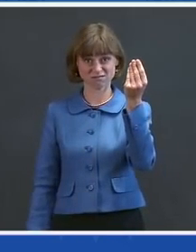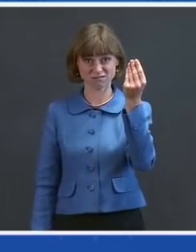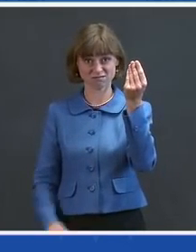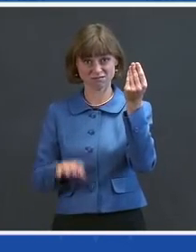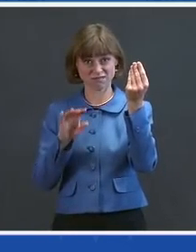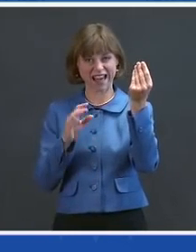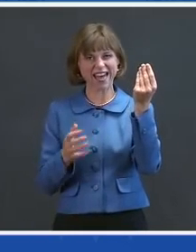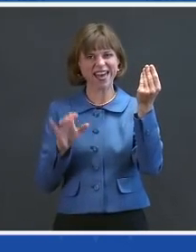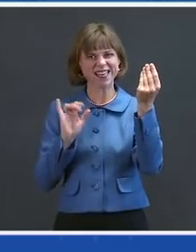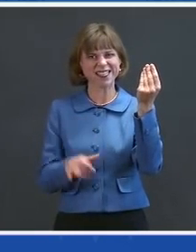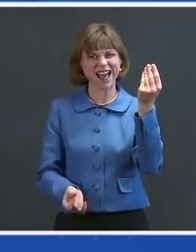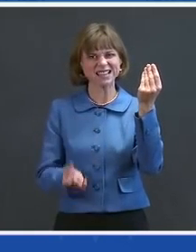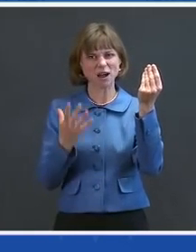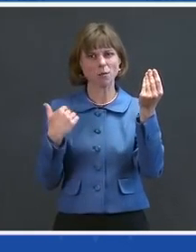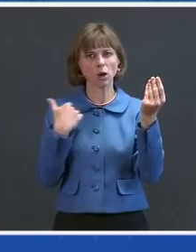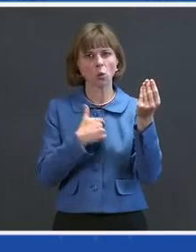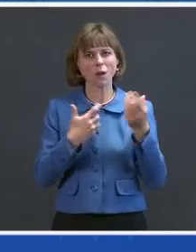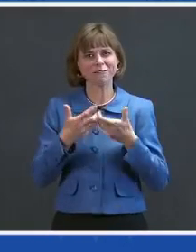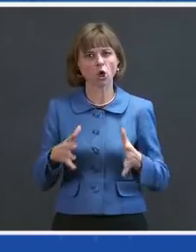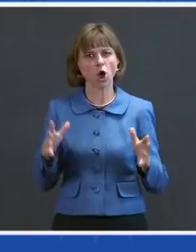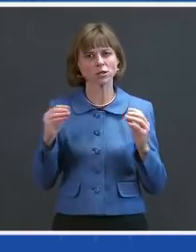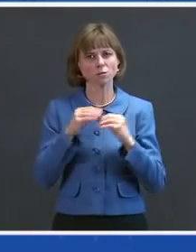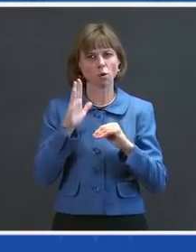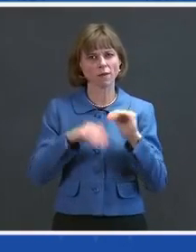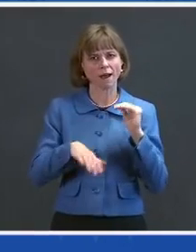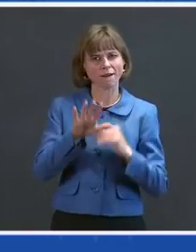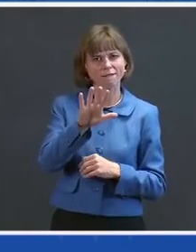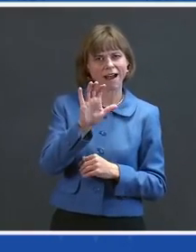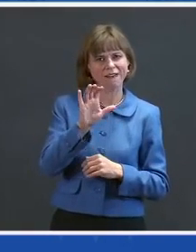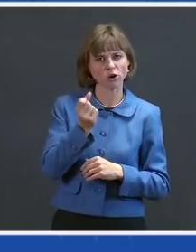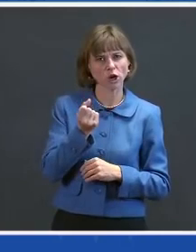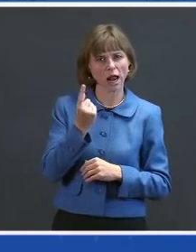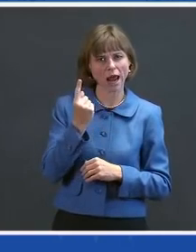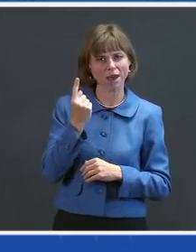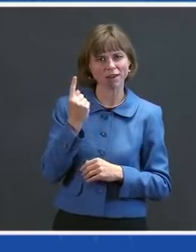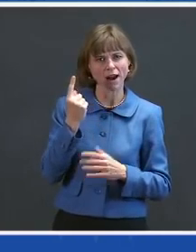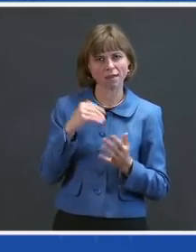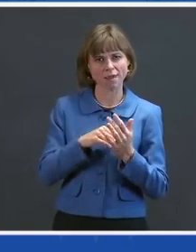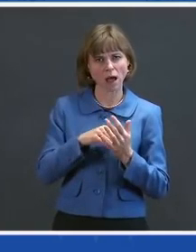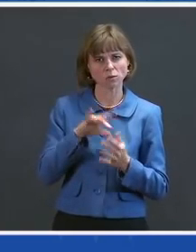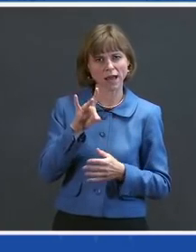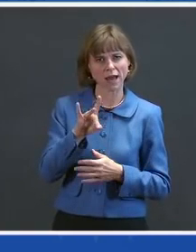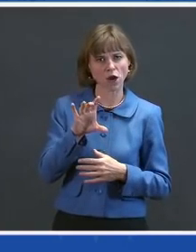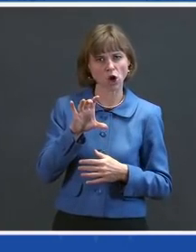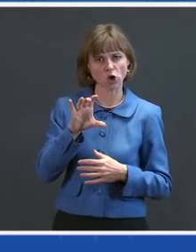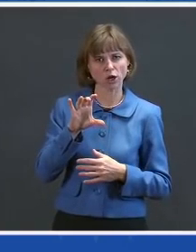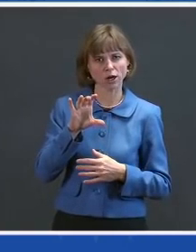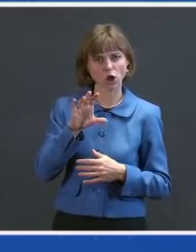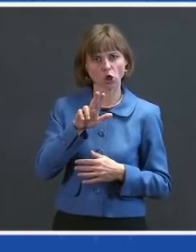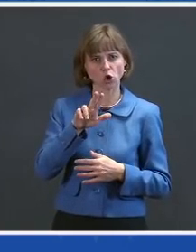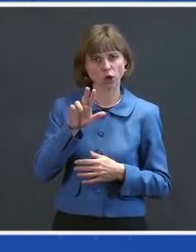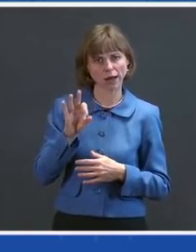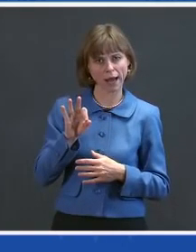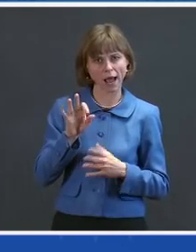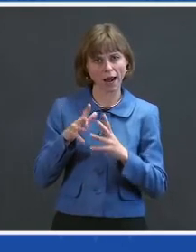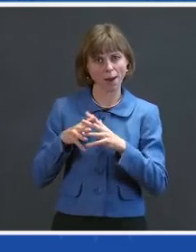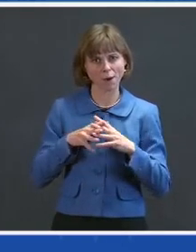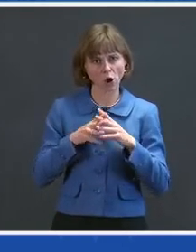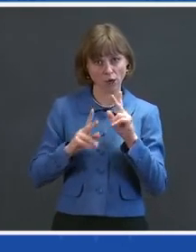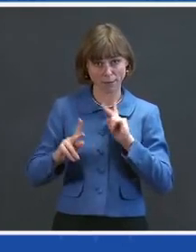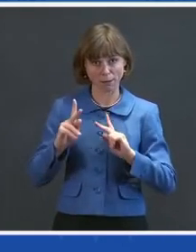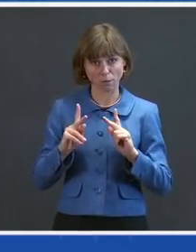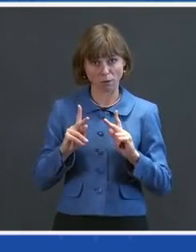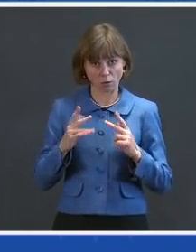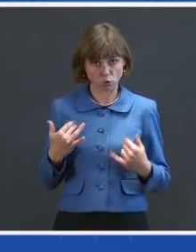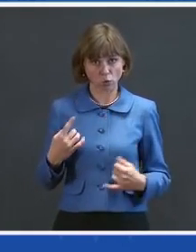we've lost more than 511,839 Americans, as of today.